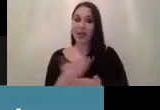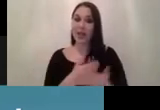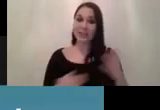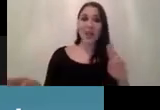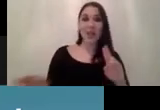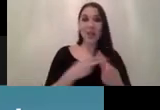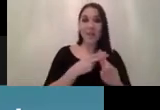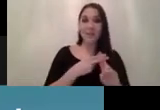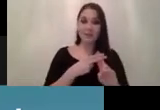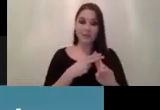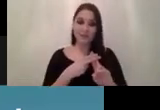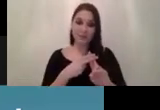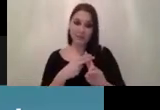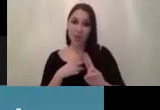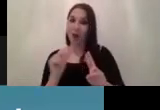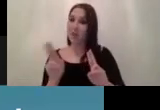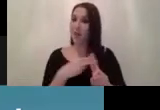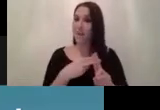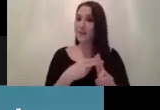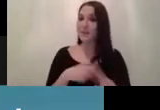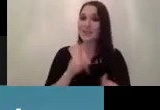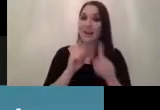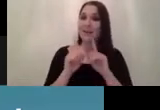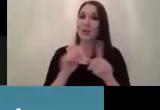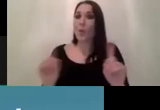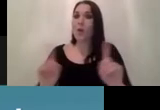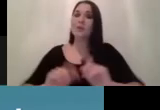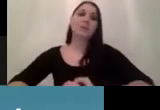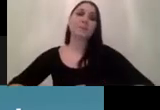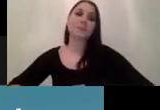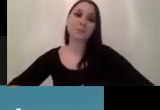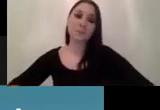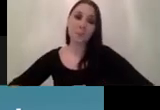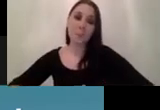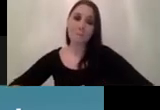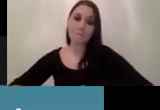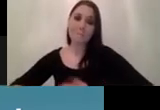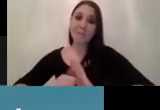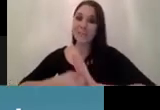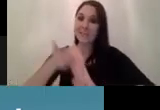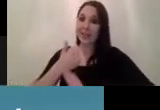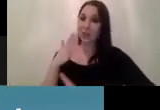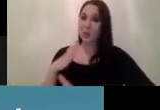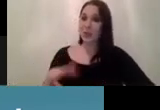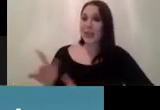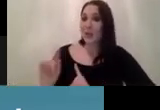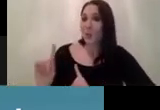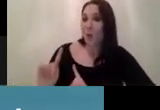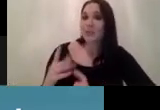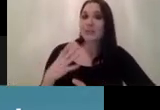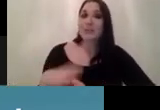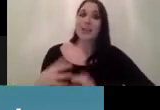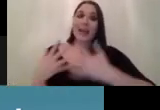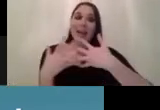do we need unlabeled data what do we have what skills do you need is another one do you need data scientists data engineers do you need